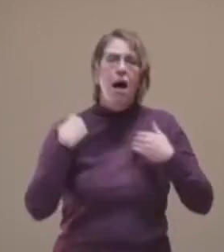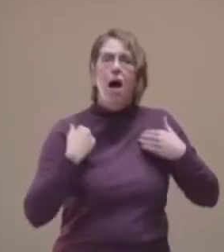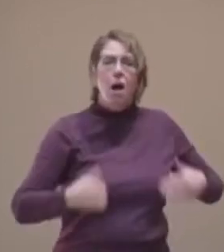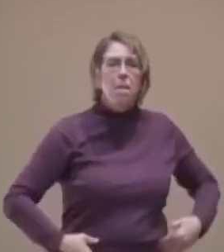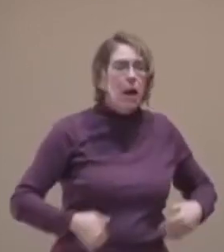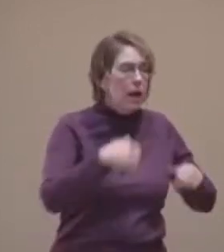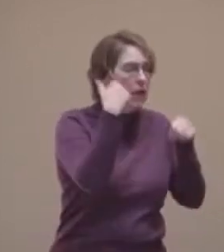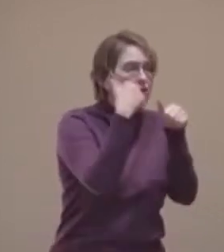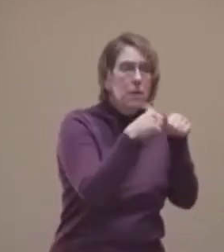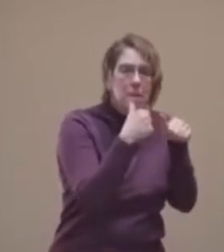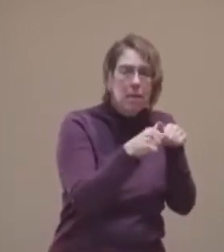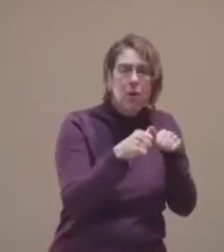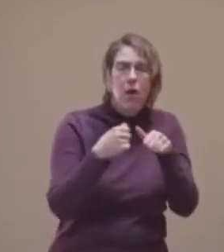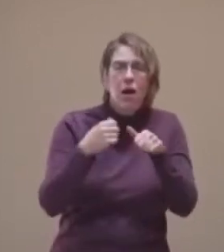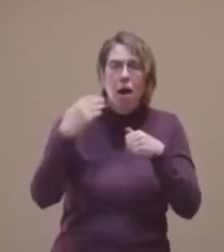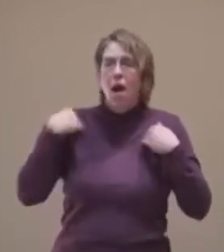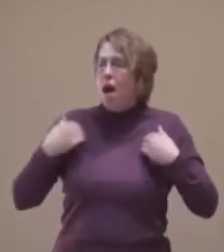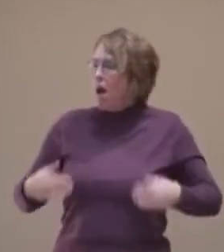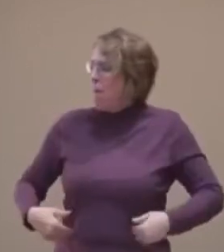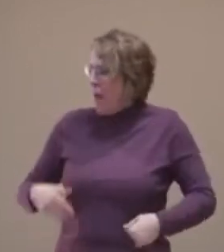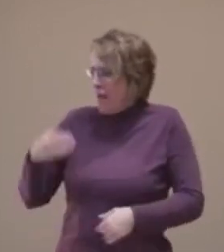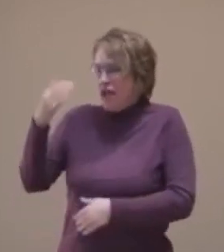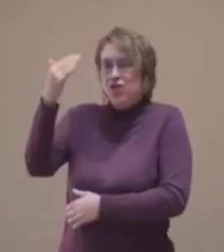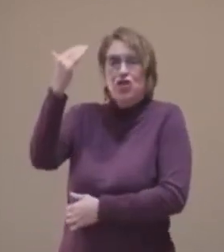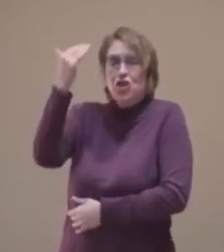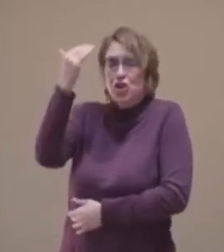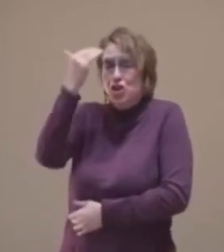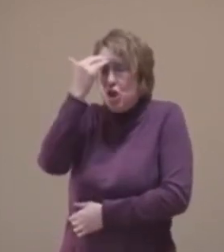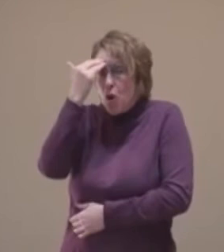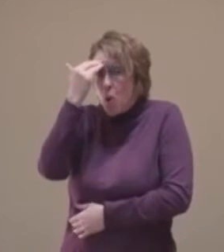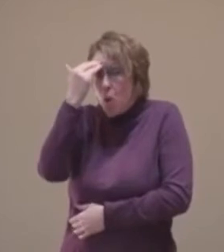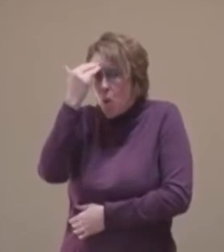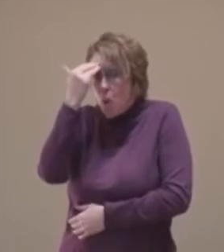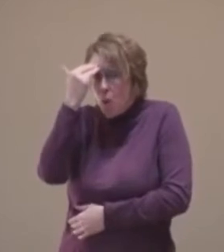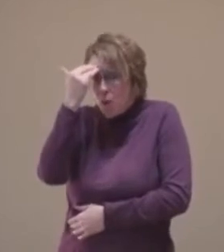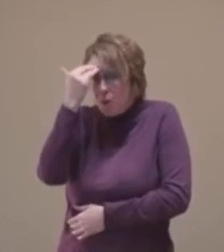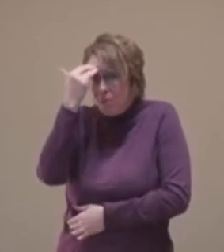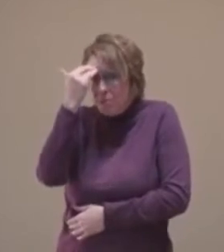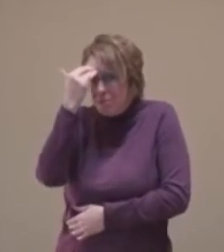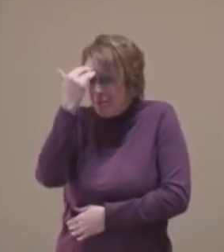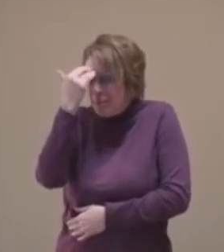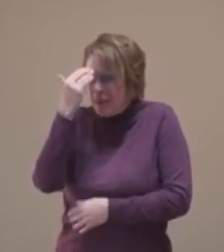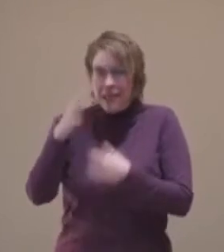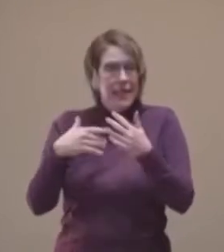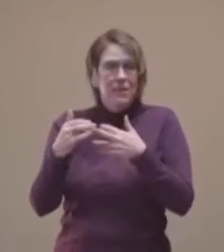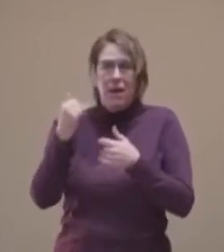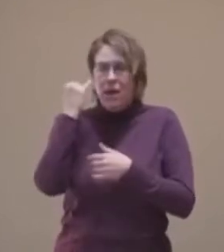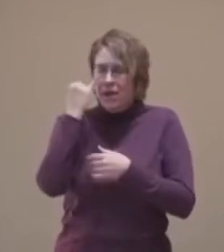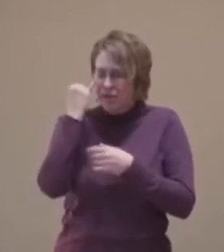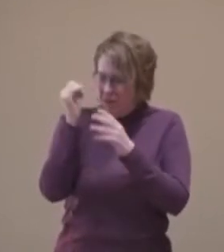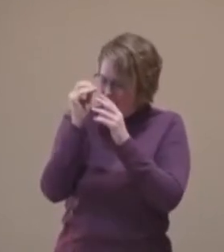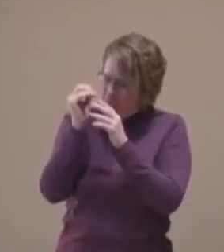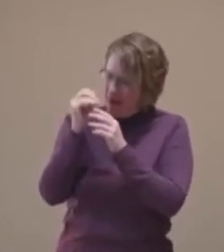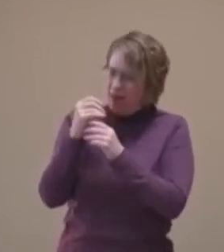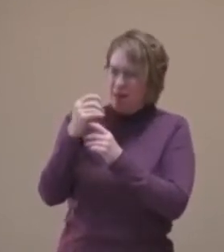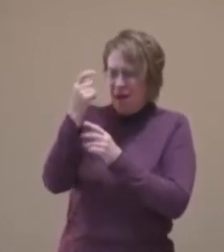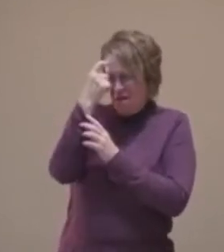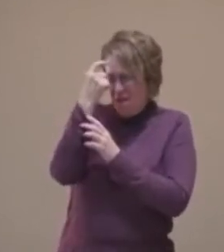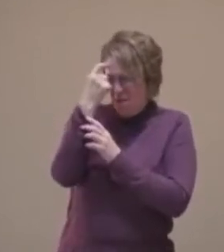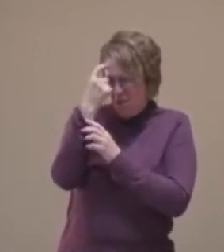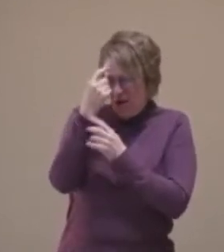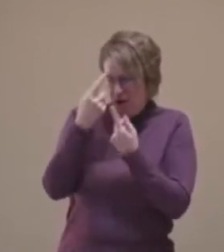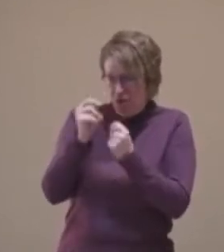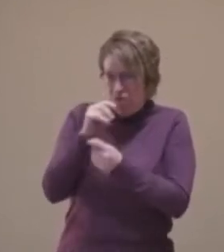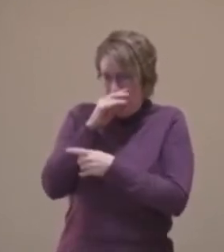bodies know. We remember that grief in some way, even if we've trained our brains not to think about it. And the holidays stir